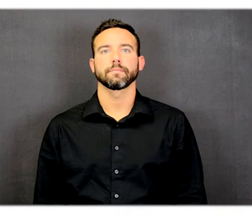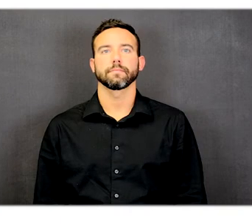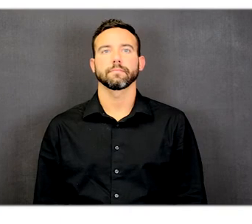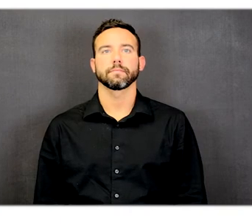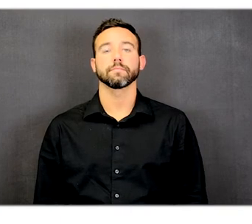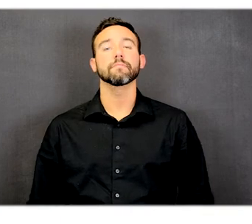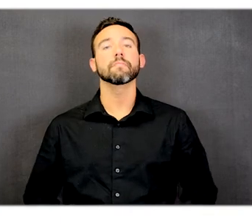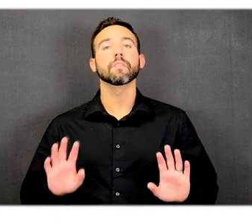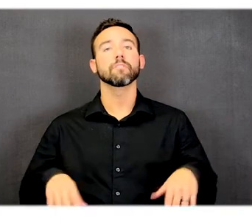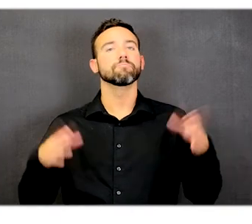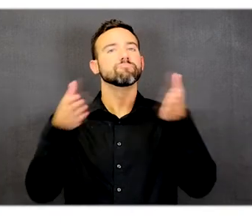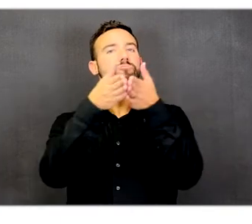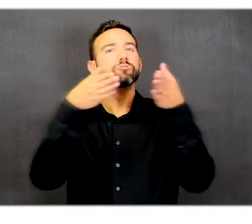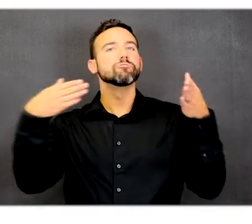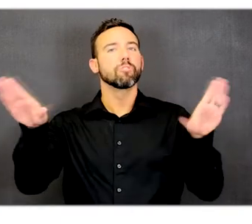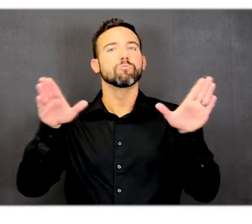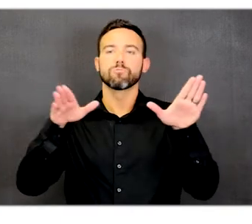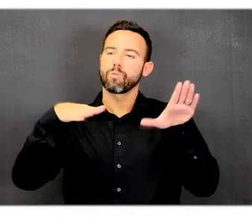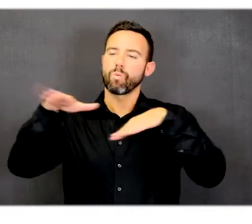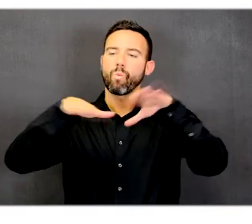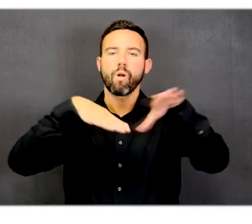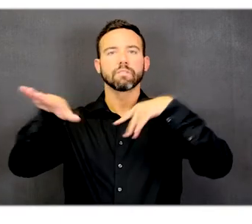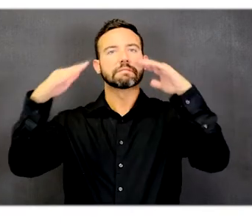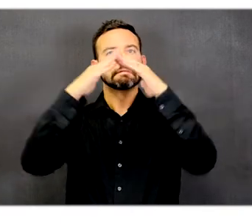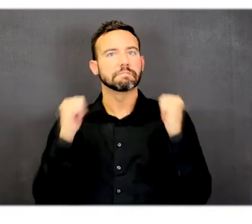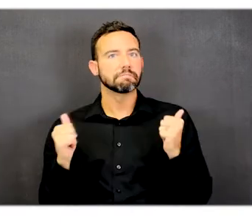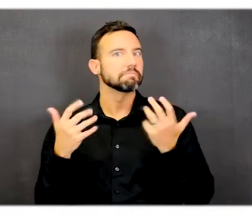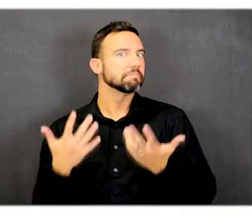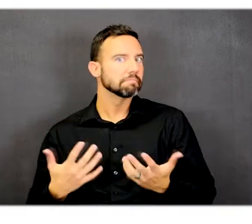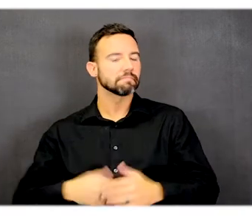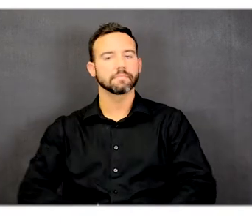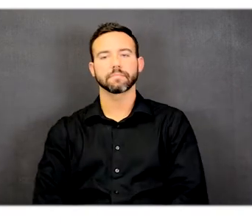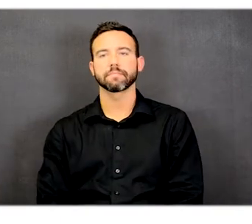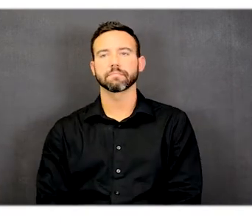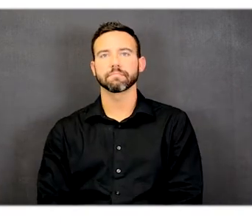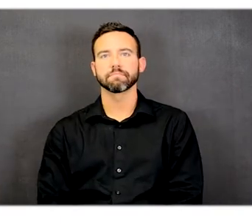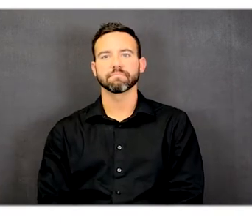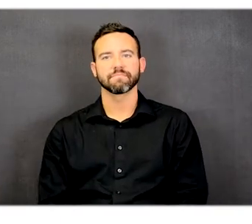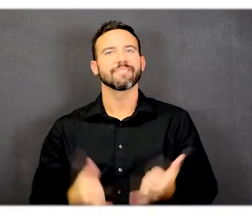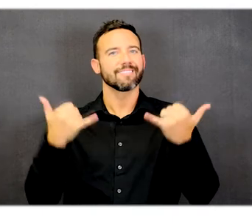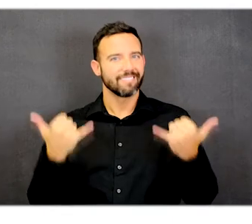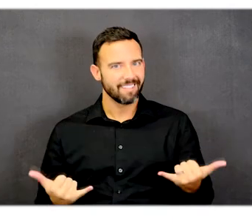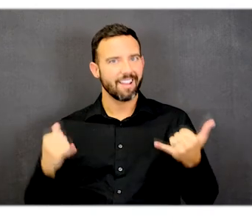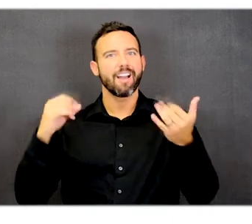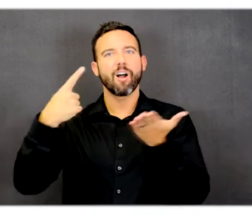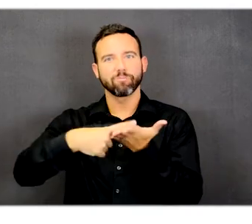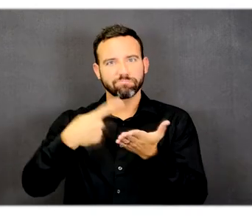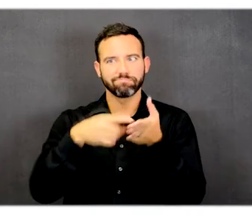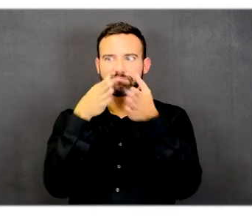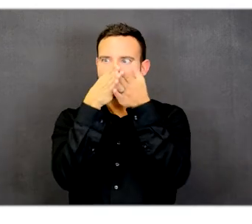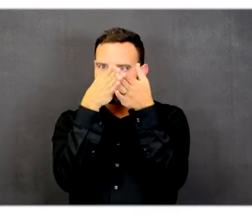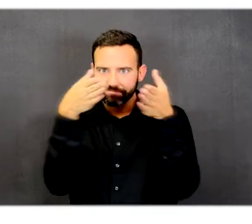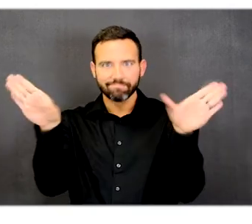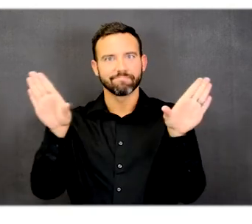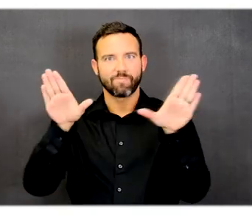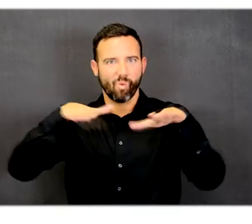Overall pedestrian path system. This is the overall pedestrian path system slide.